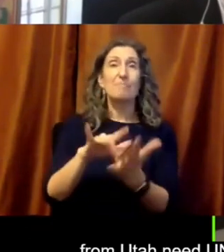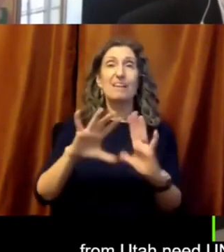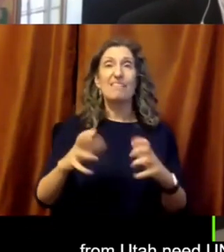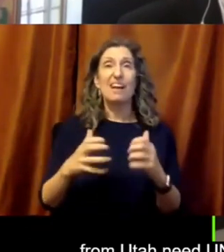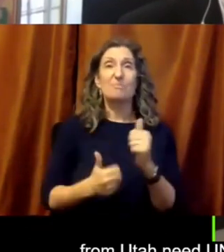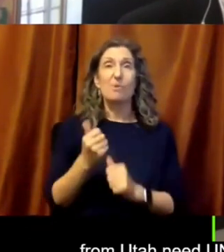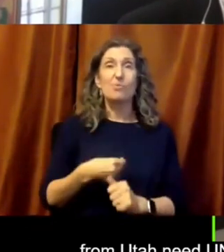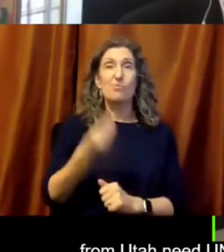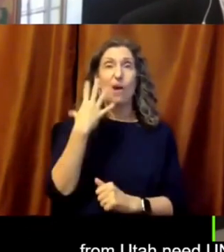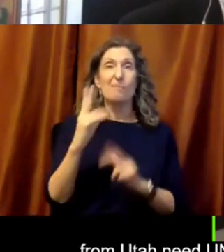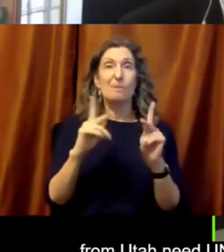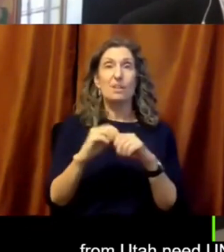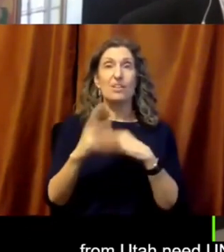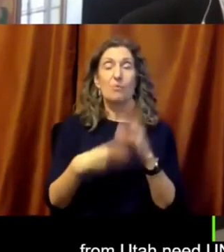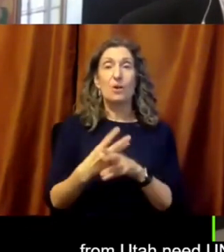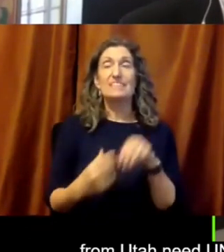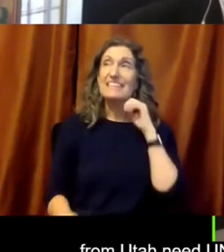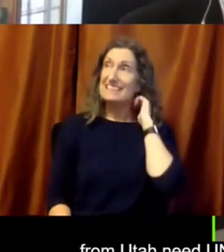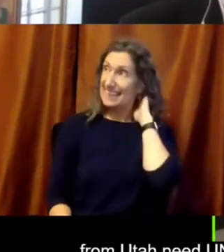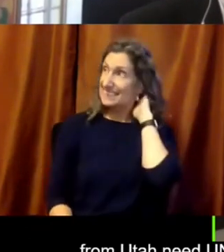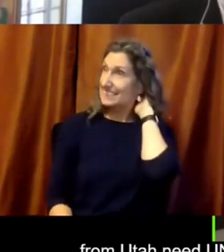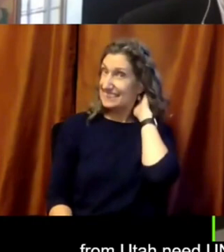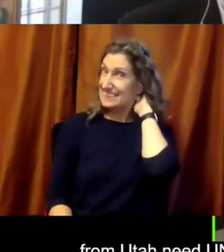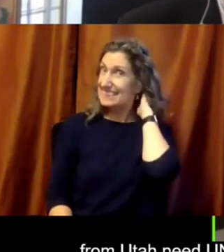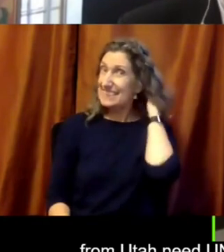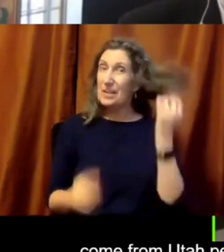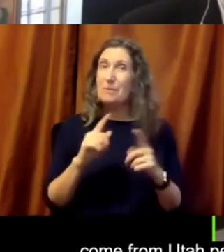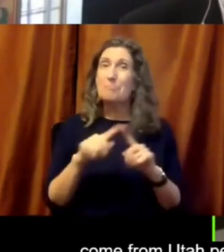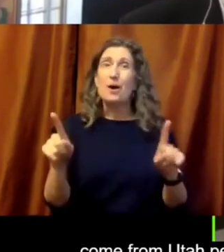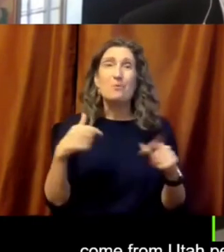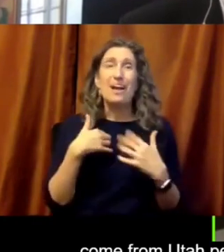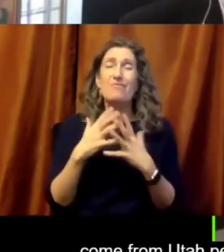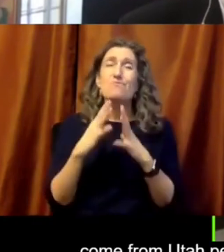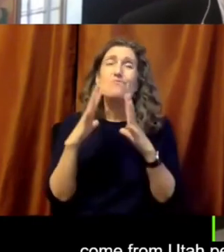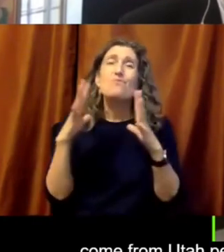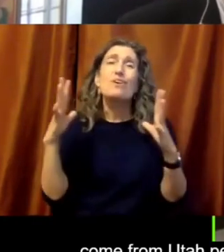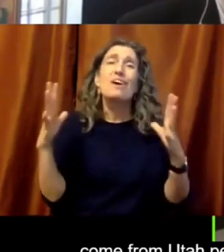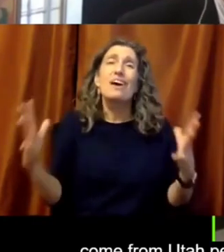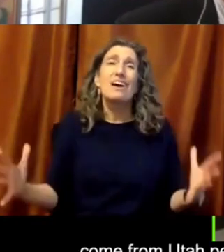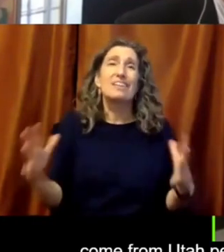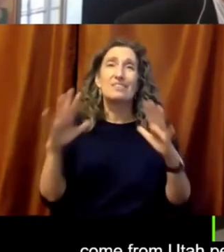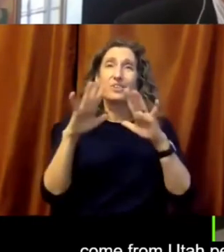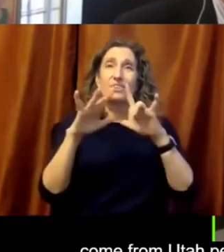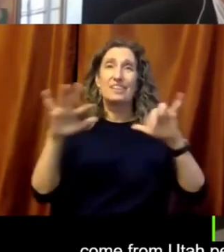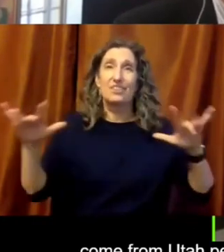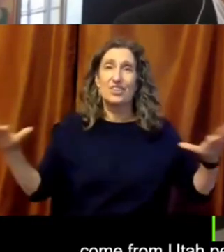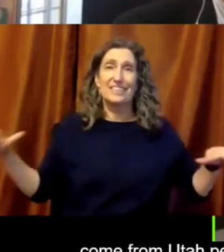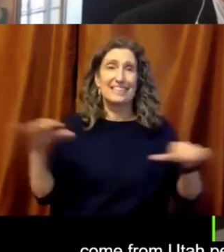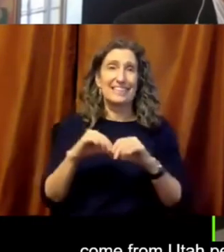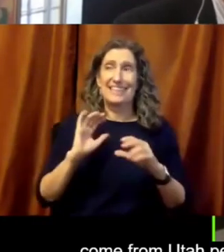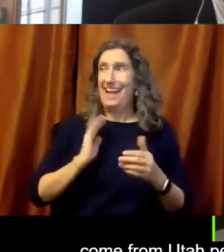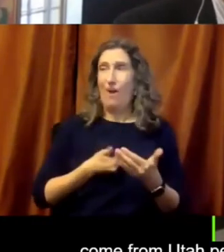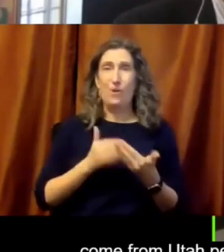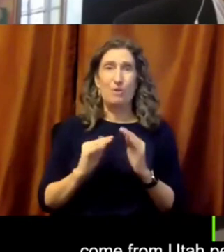well, yeah, you're like the middle class, whitest people in the whole white world. There is such rich, beautiful